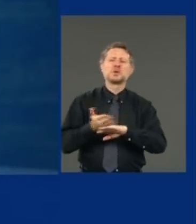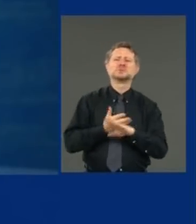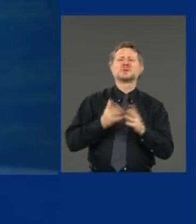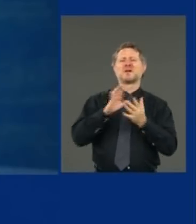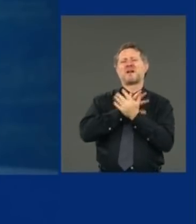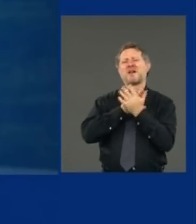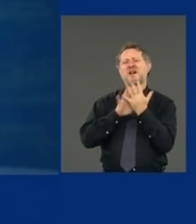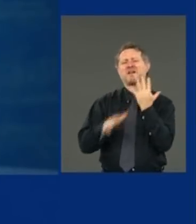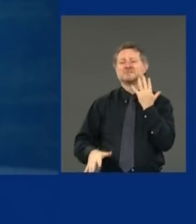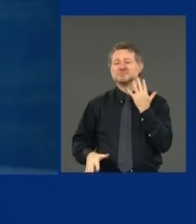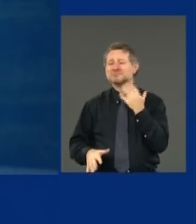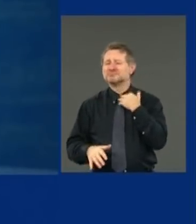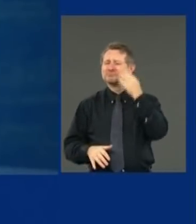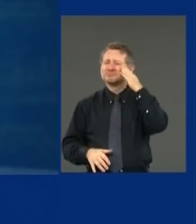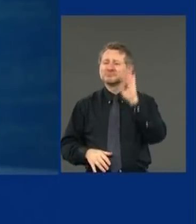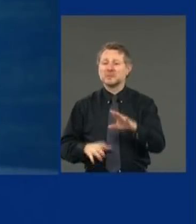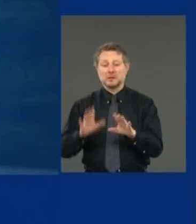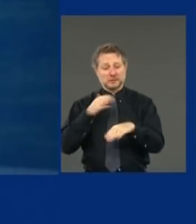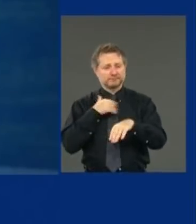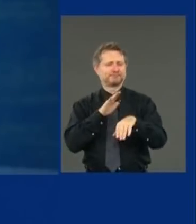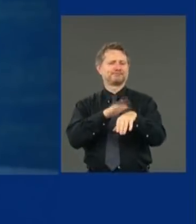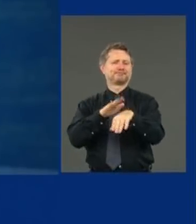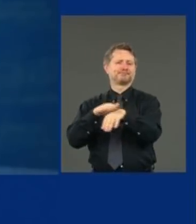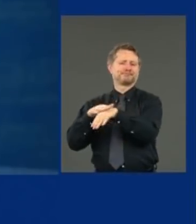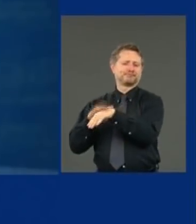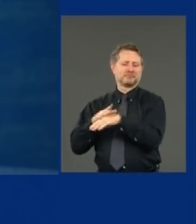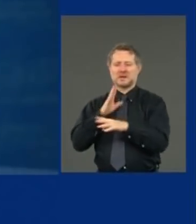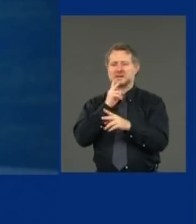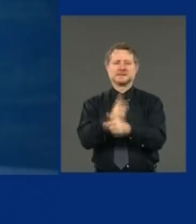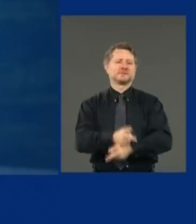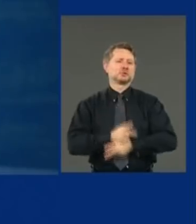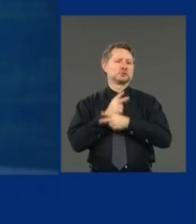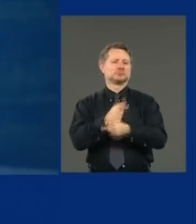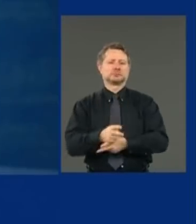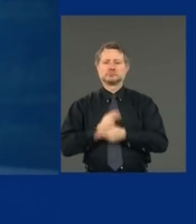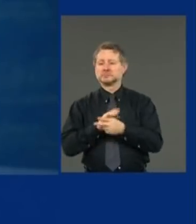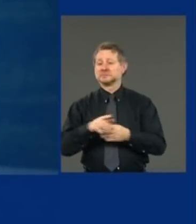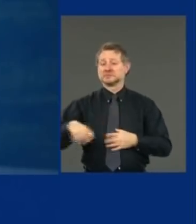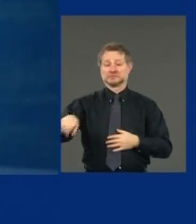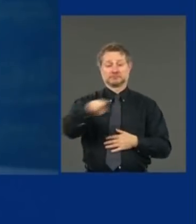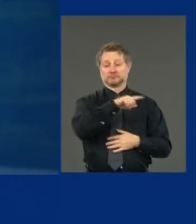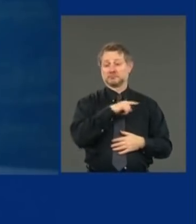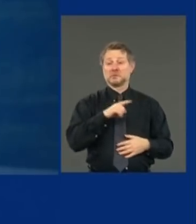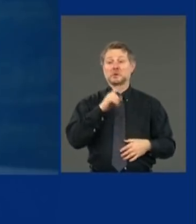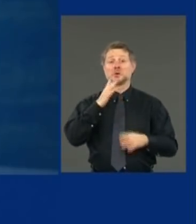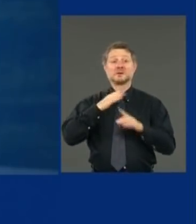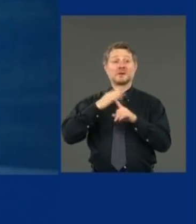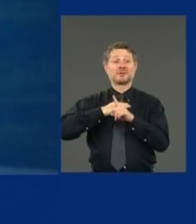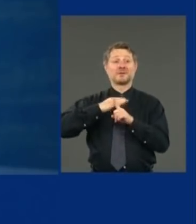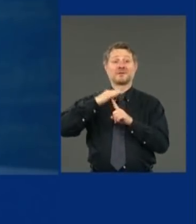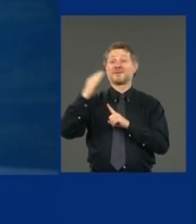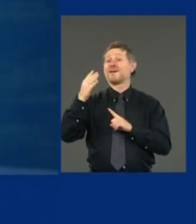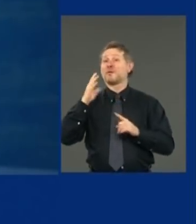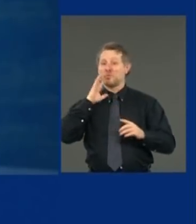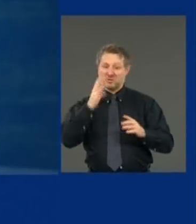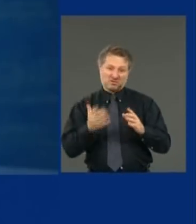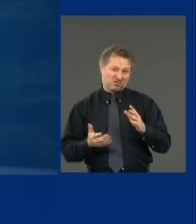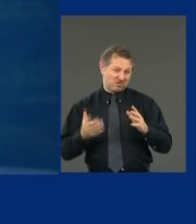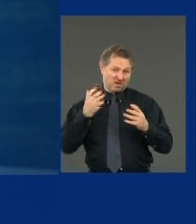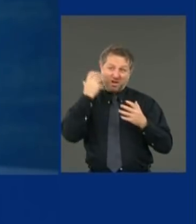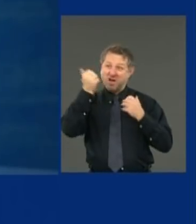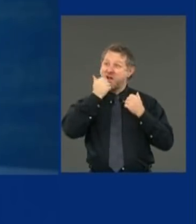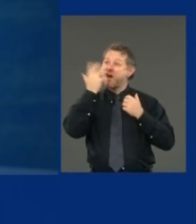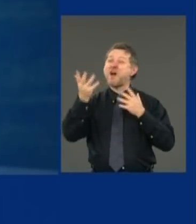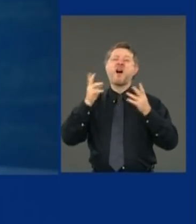But we have to remain vigilant at the same time. I know the weather is warmer. I know people have been cooped up. I know there's